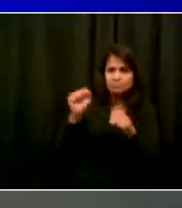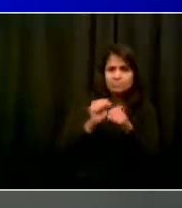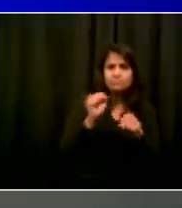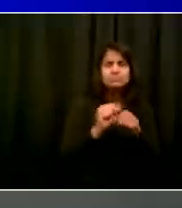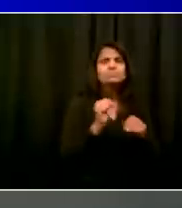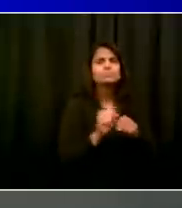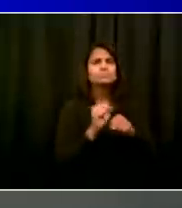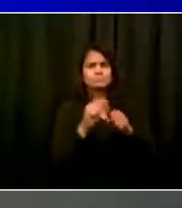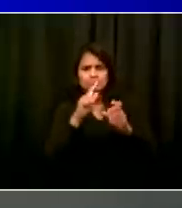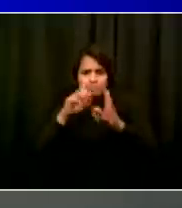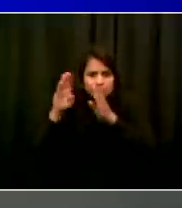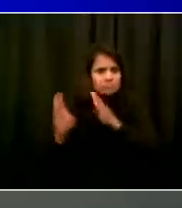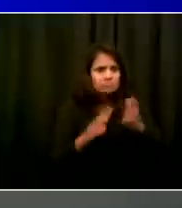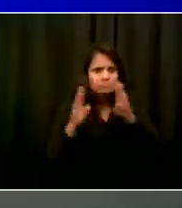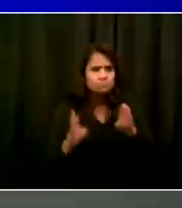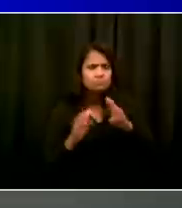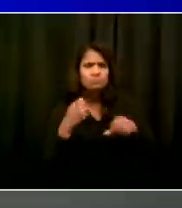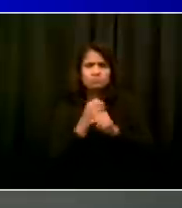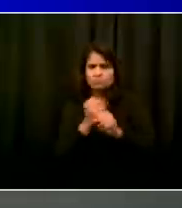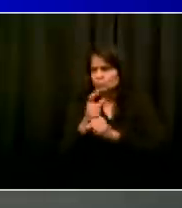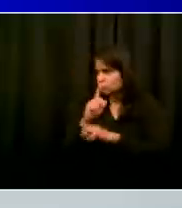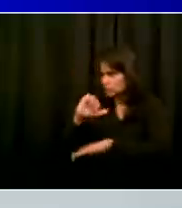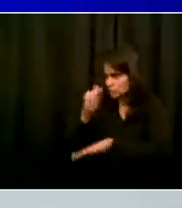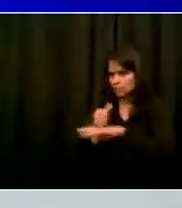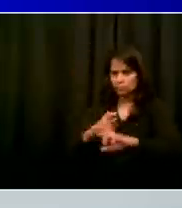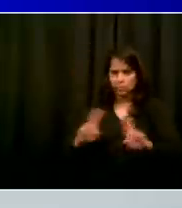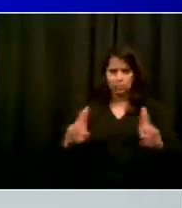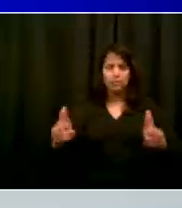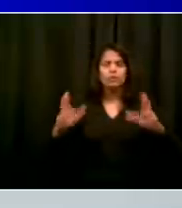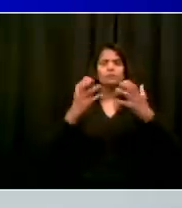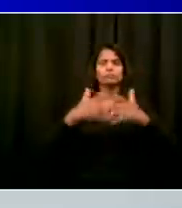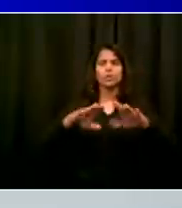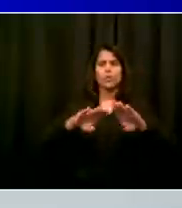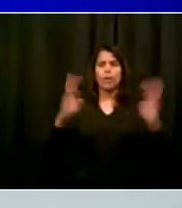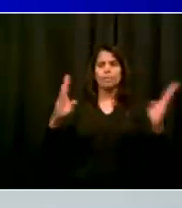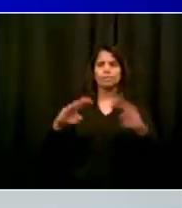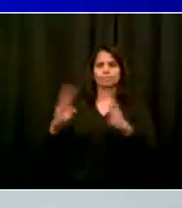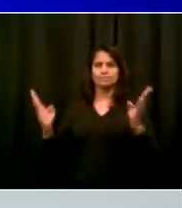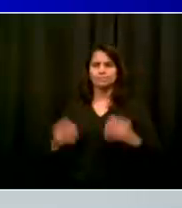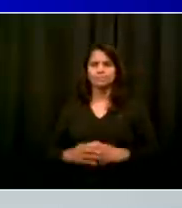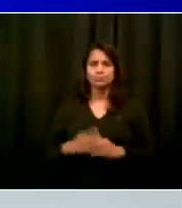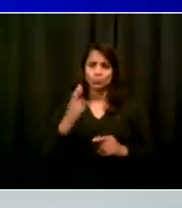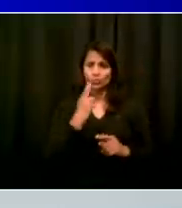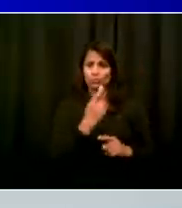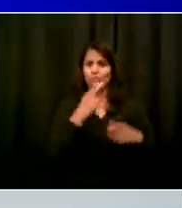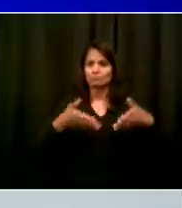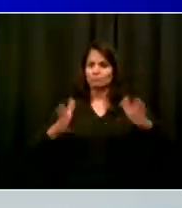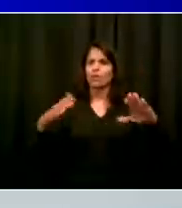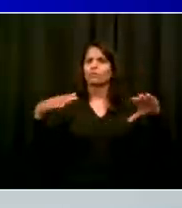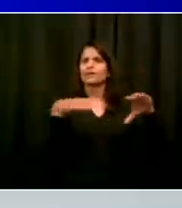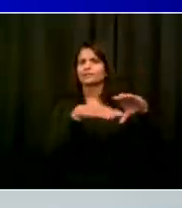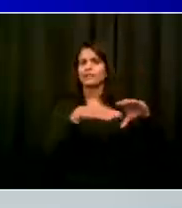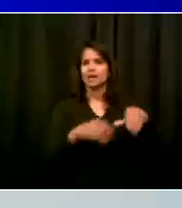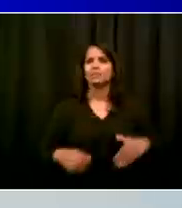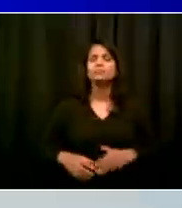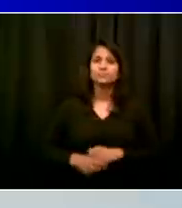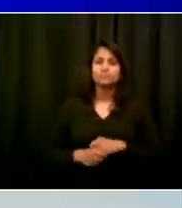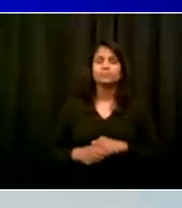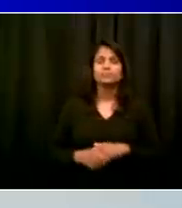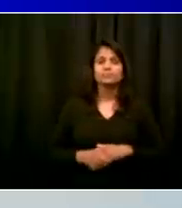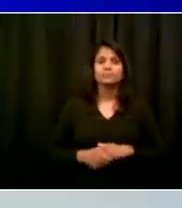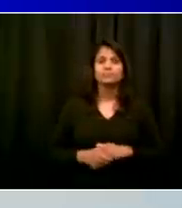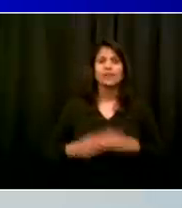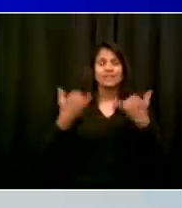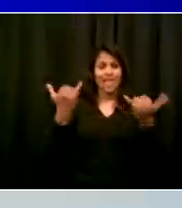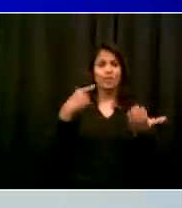Now, let's talk about another reopening, school reopening. Again, as the chancellor and I have said more times than I could count, it's about